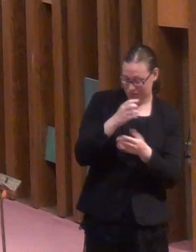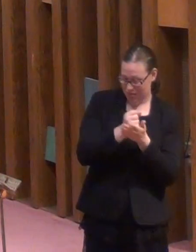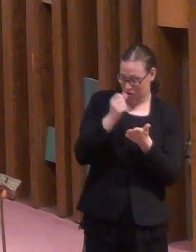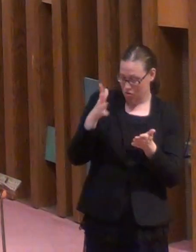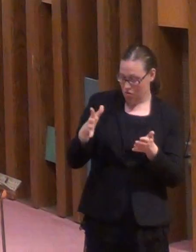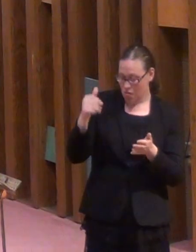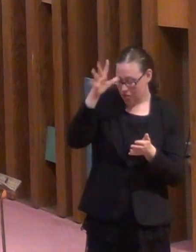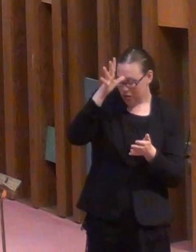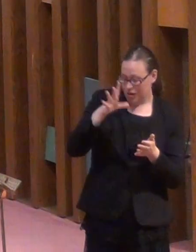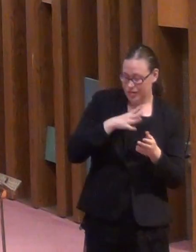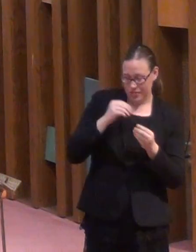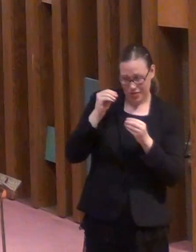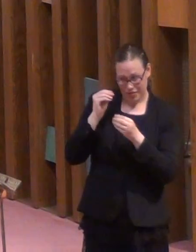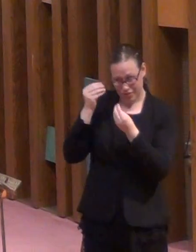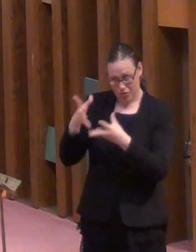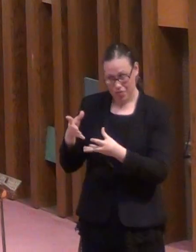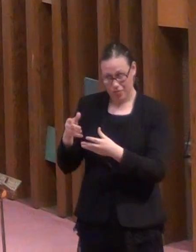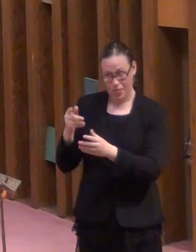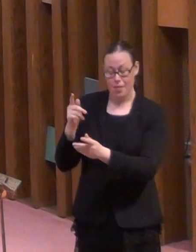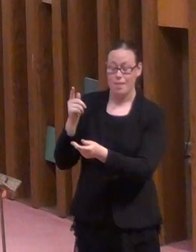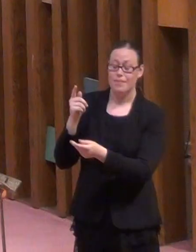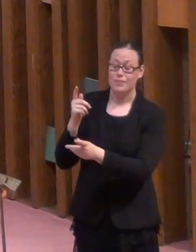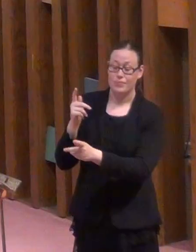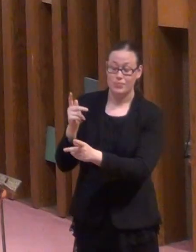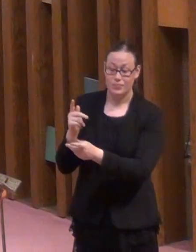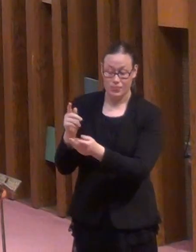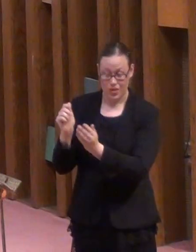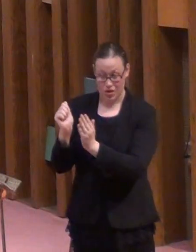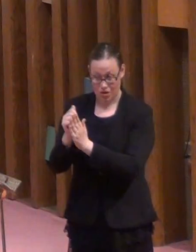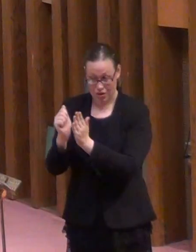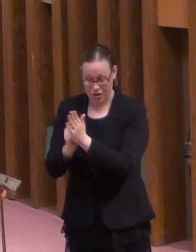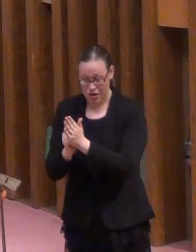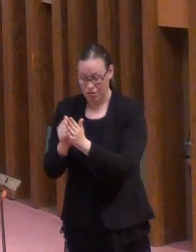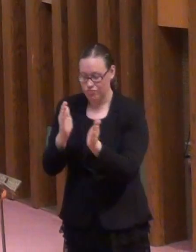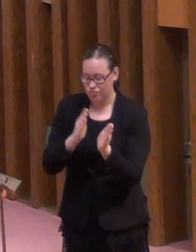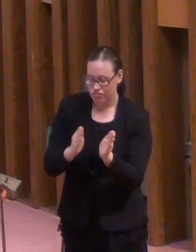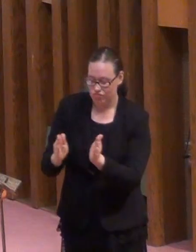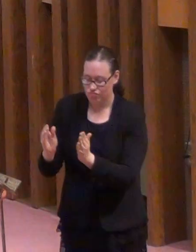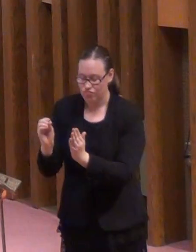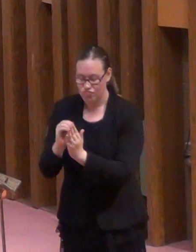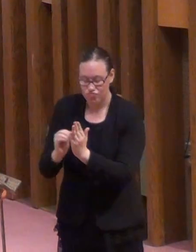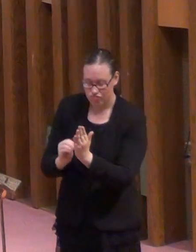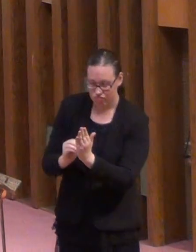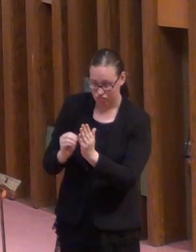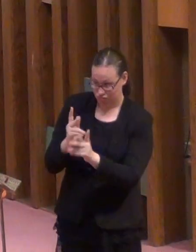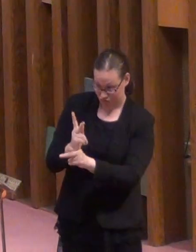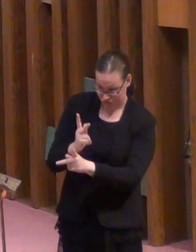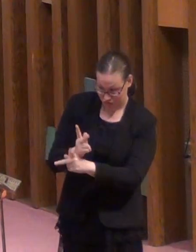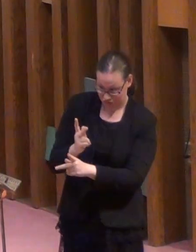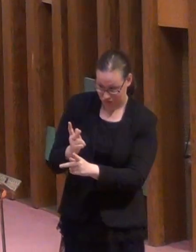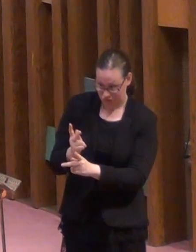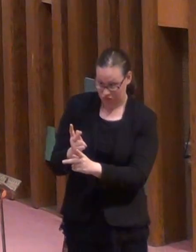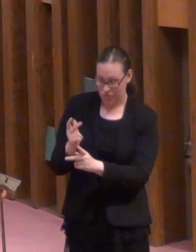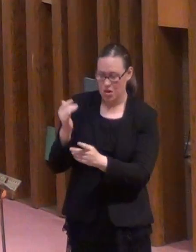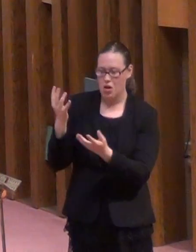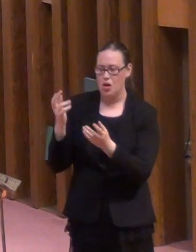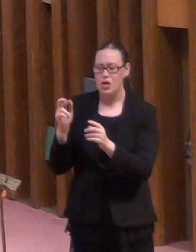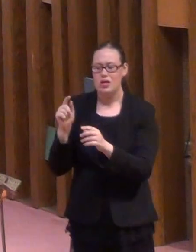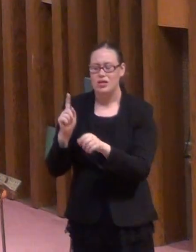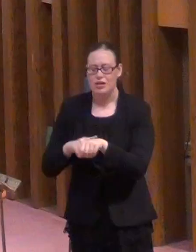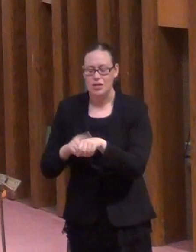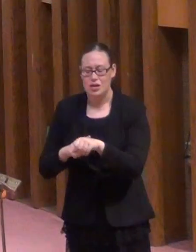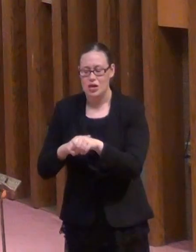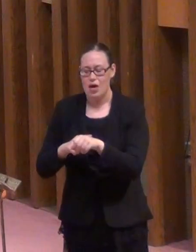Get ready to be audited. I don't suppose that sounded any better in his ears than it would if we got a letter from the IRS